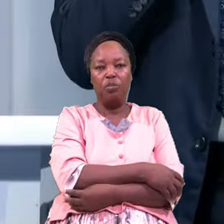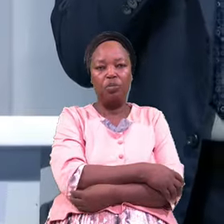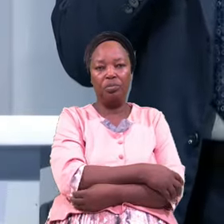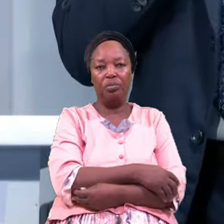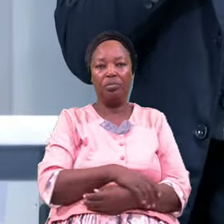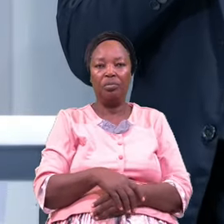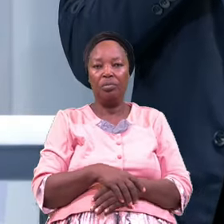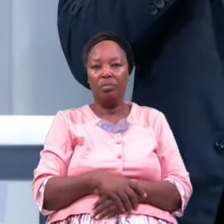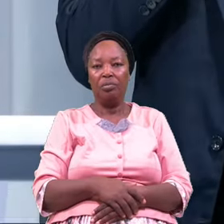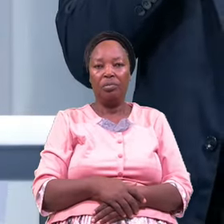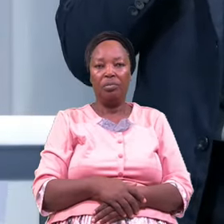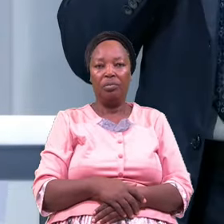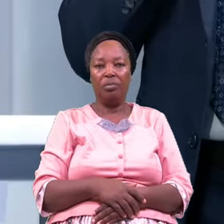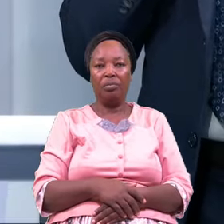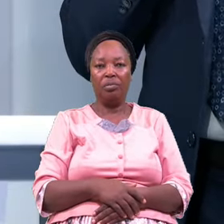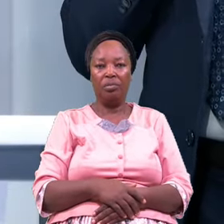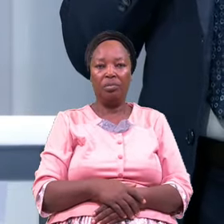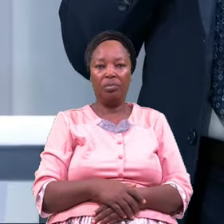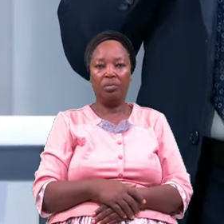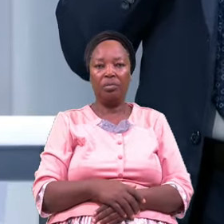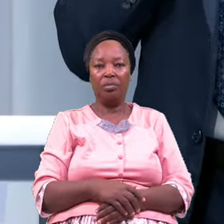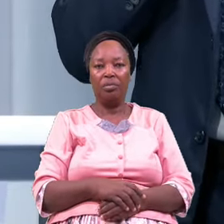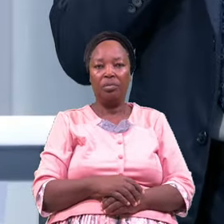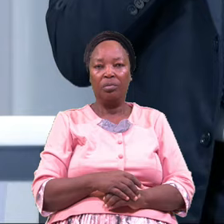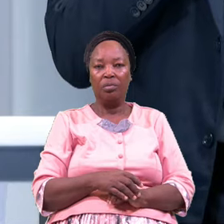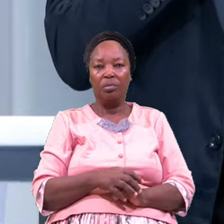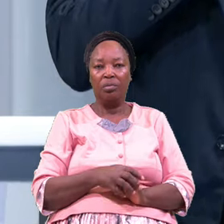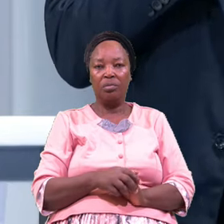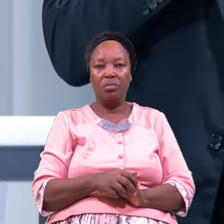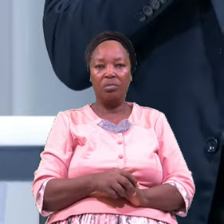You Are There Is Going To Be This Convert Banquet